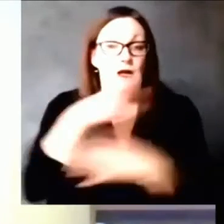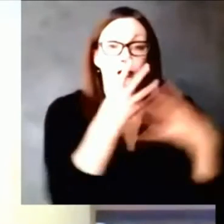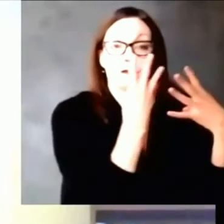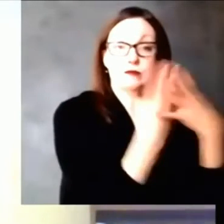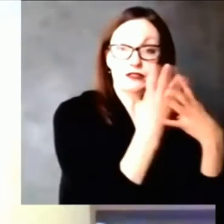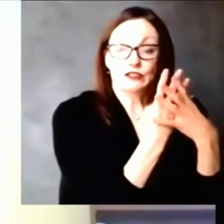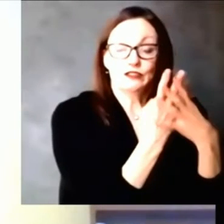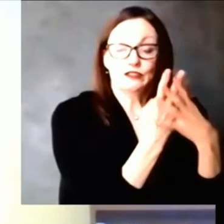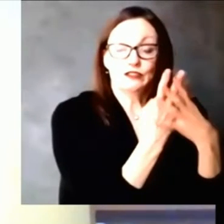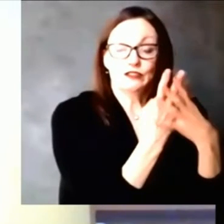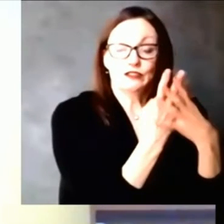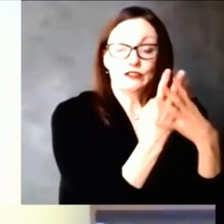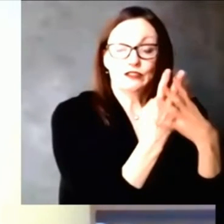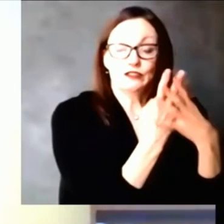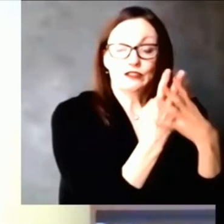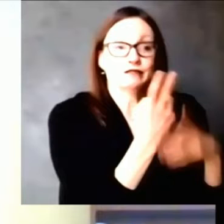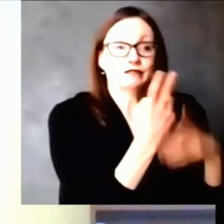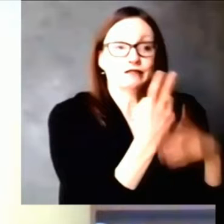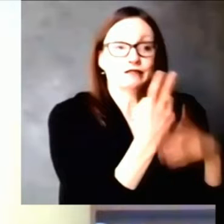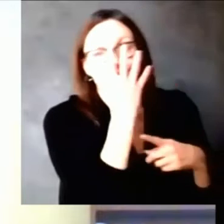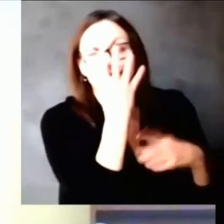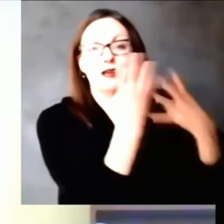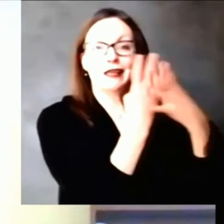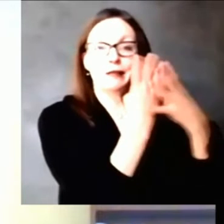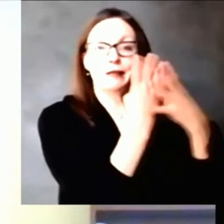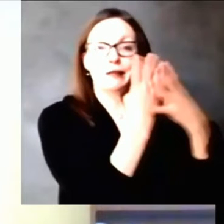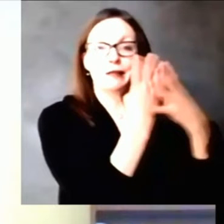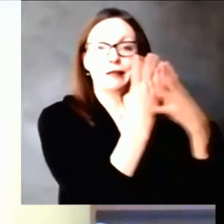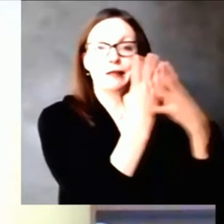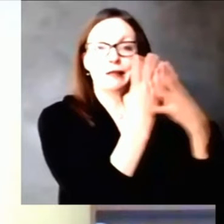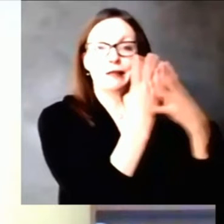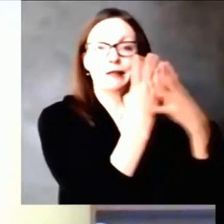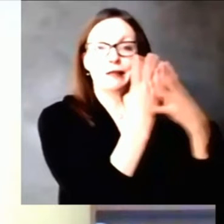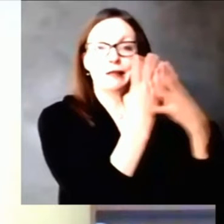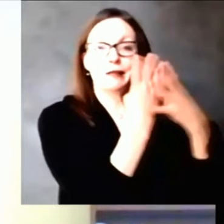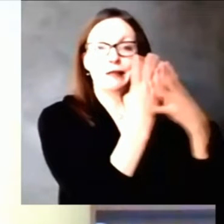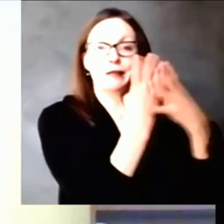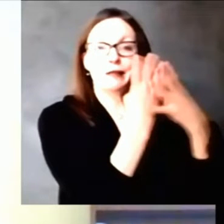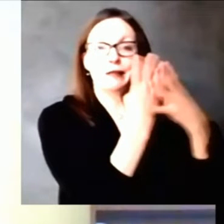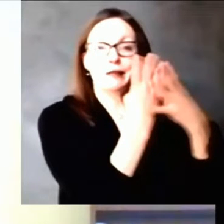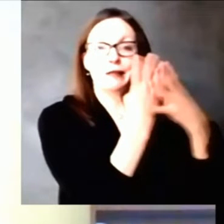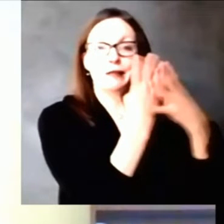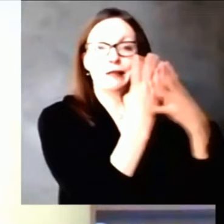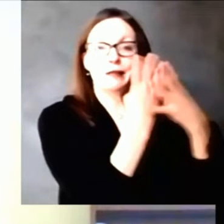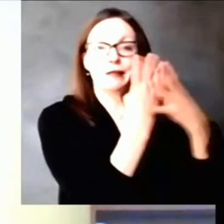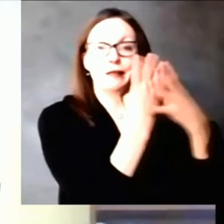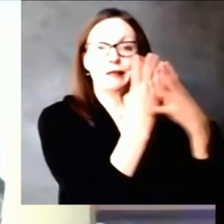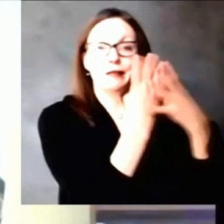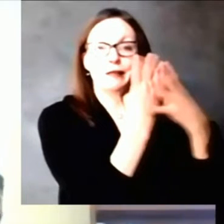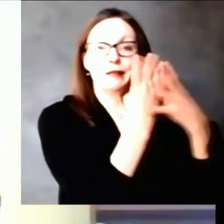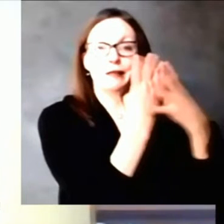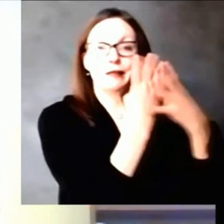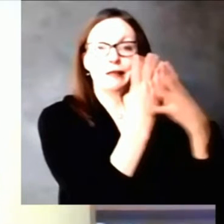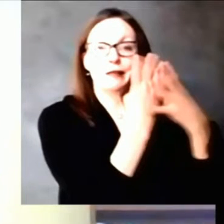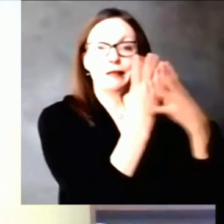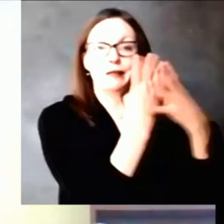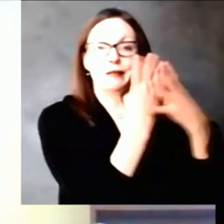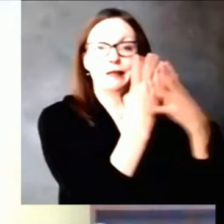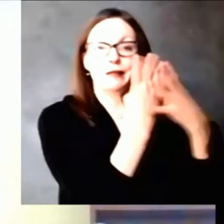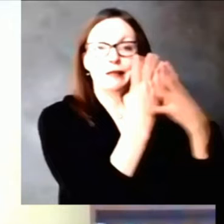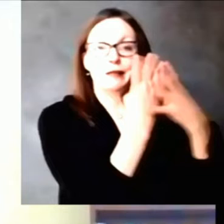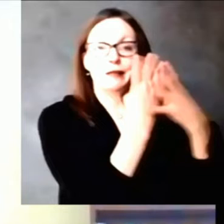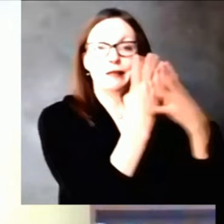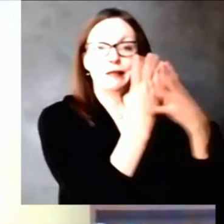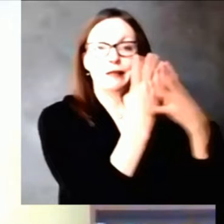congregate settings are more susceptible to exposure and spread of the